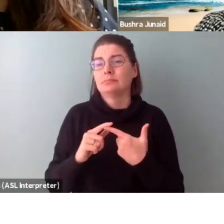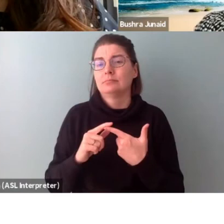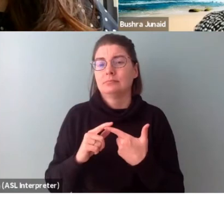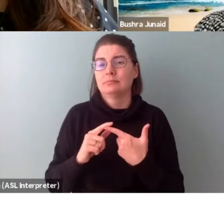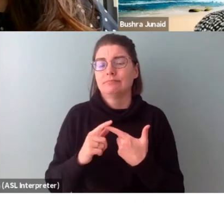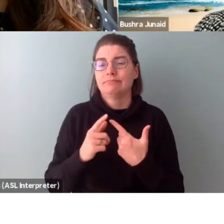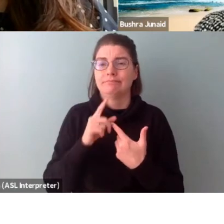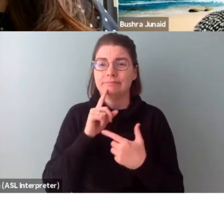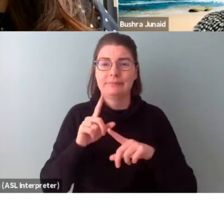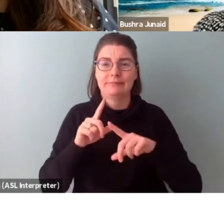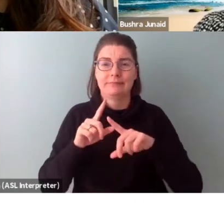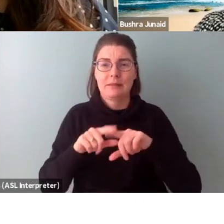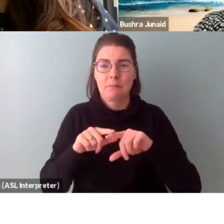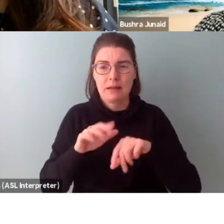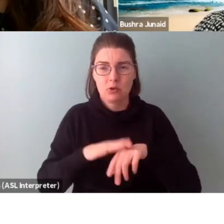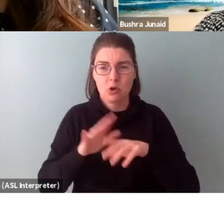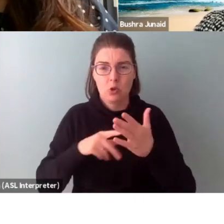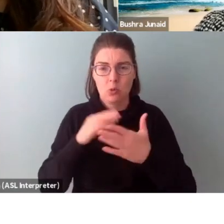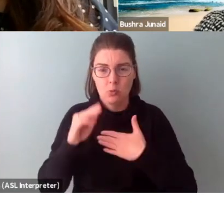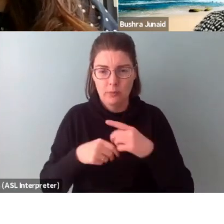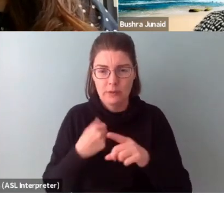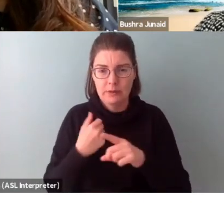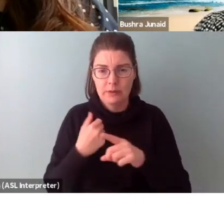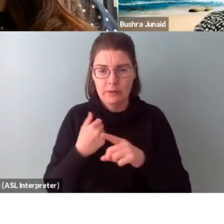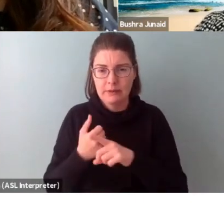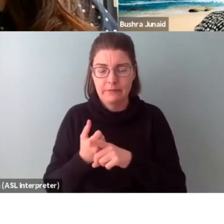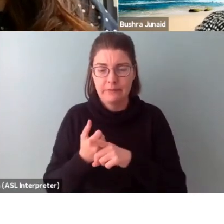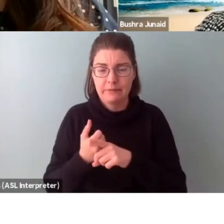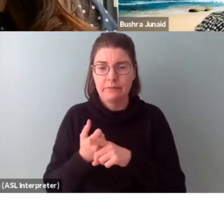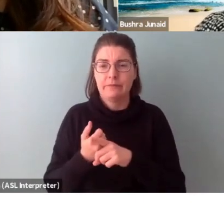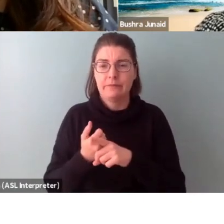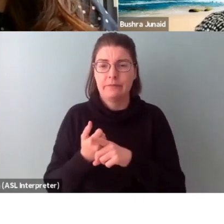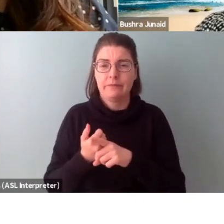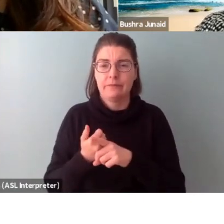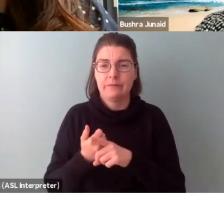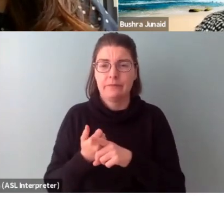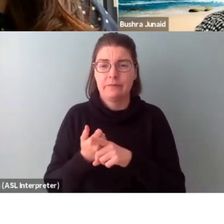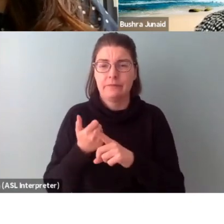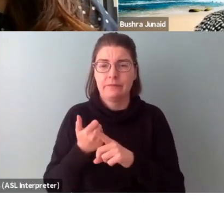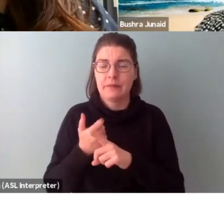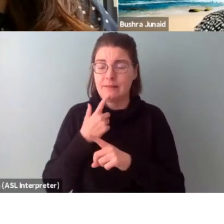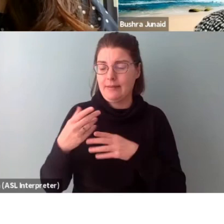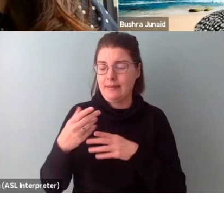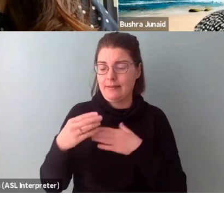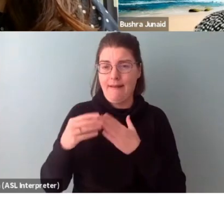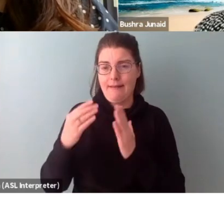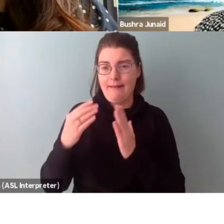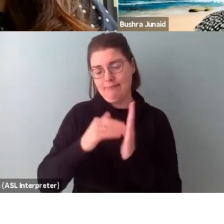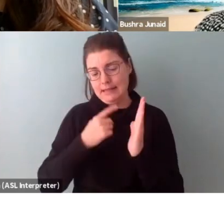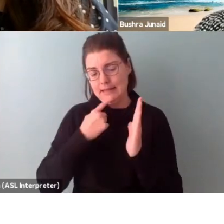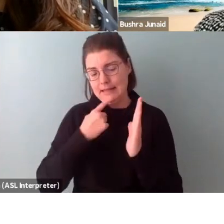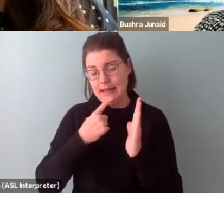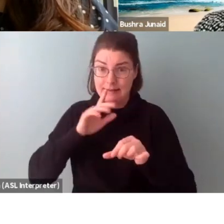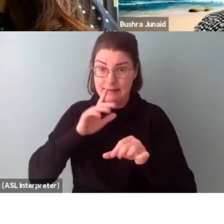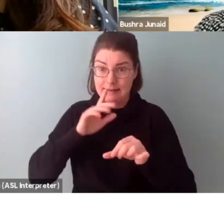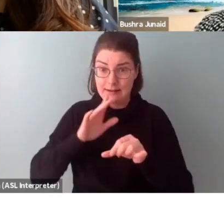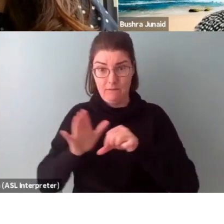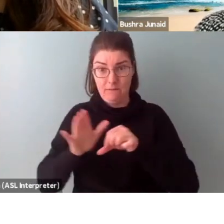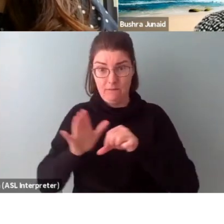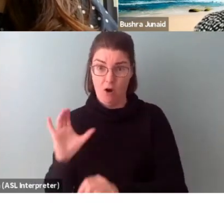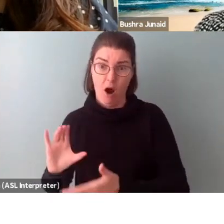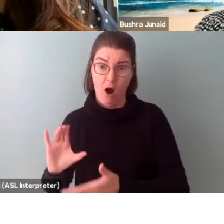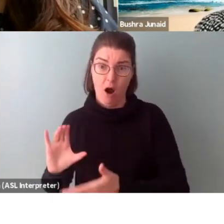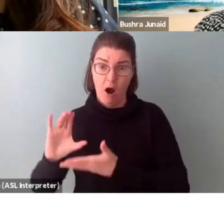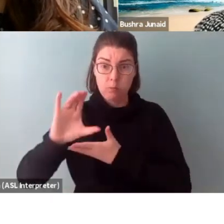it depends on the program. There may not, and we'll say right in the guidelines, you may not be guaranteed the full amount